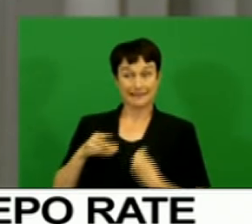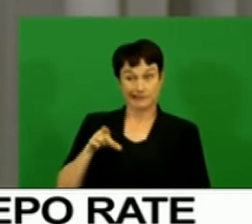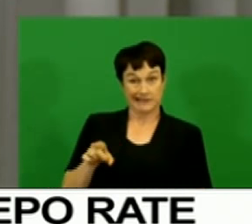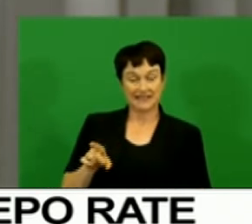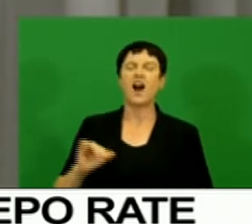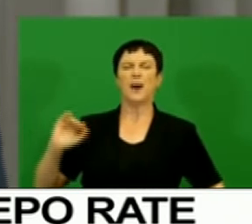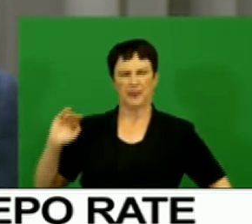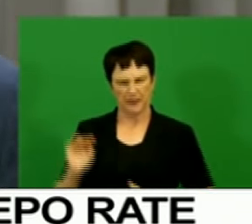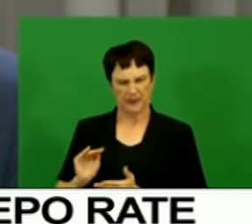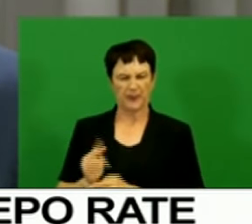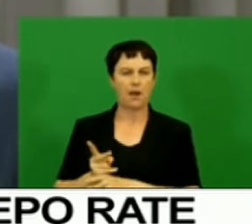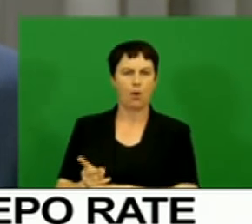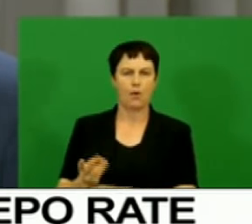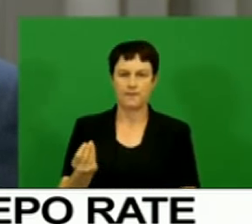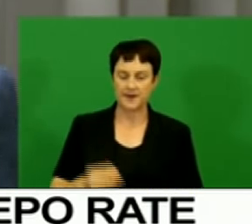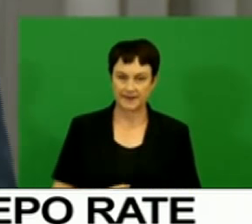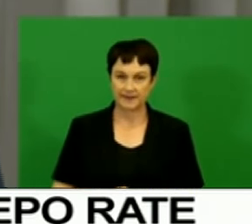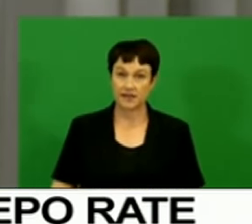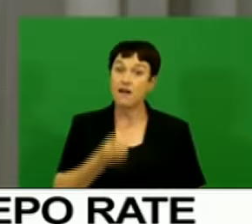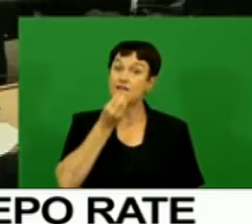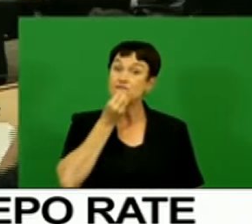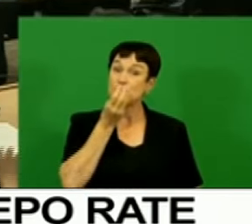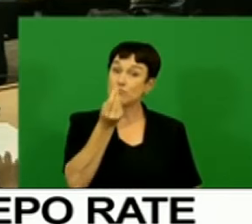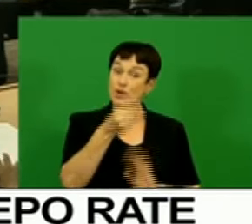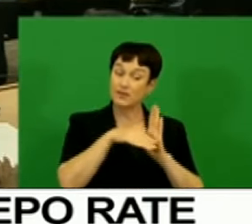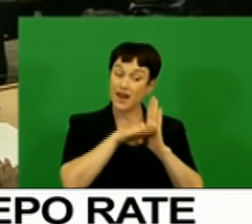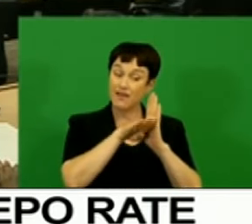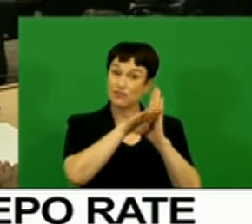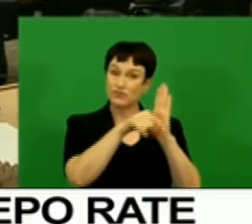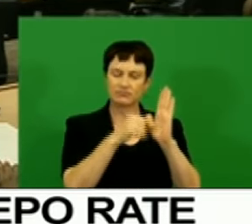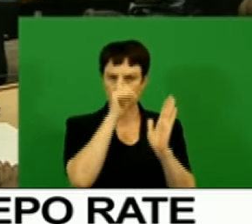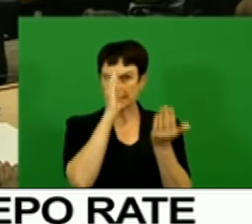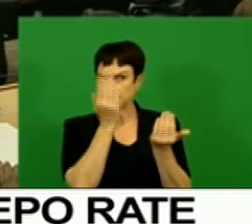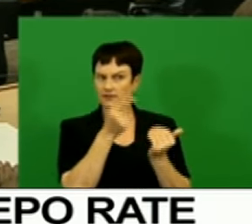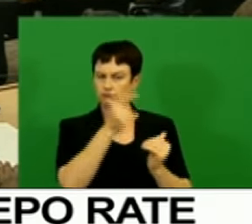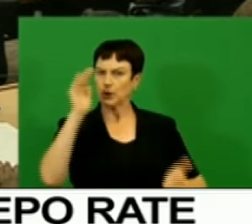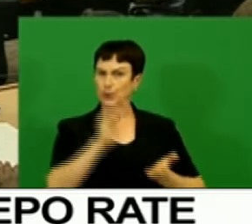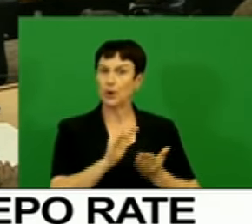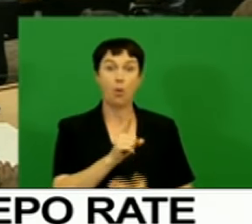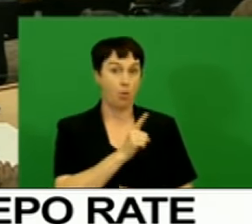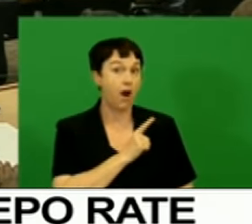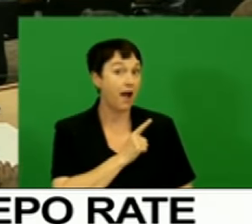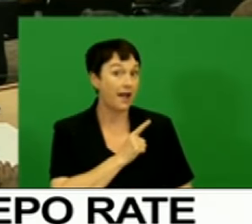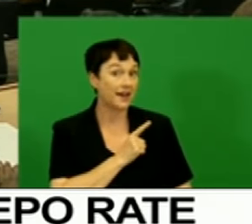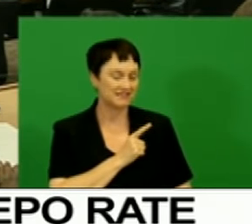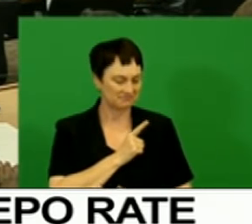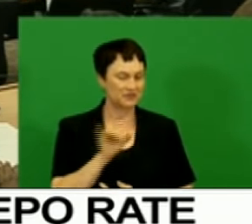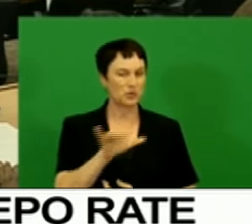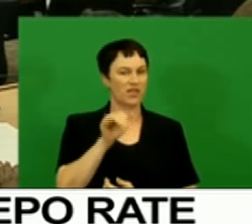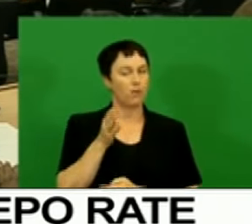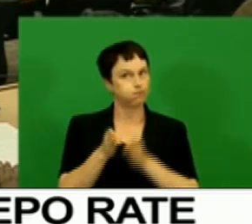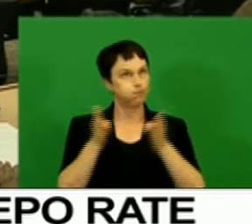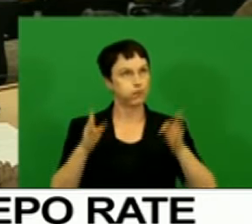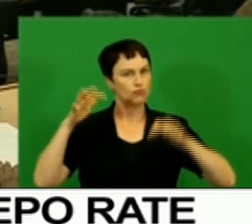Food price inflation is expected to decline following good rainfall in parts of the country.